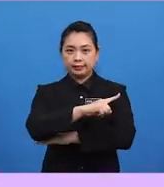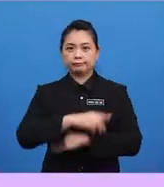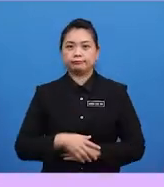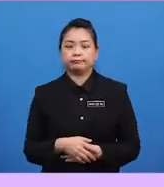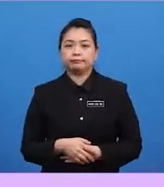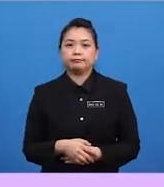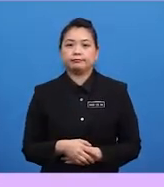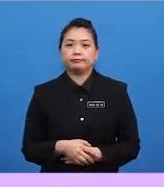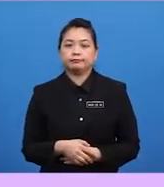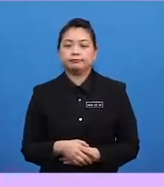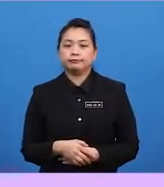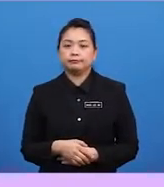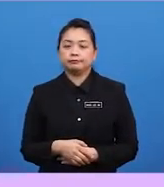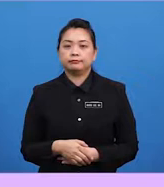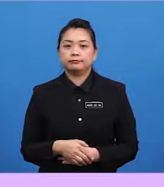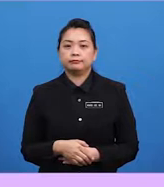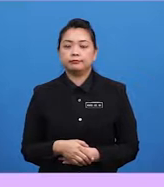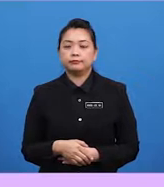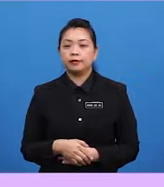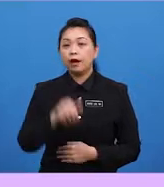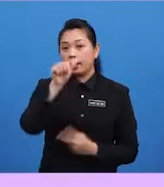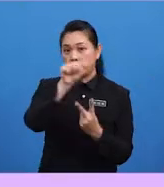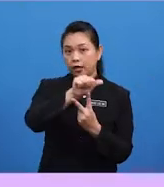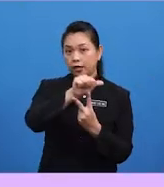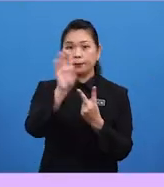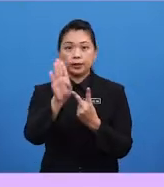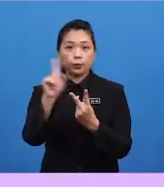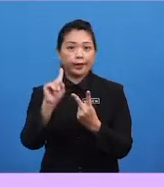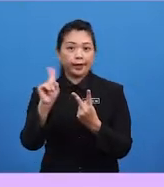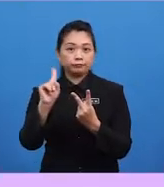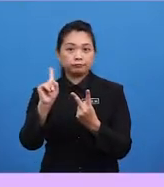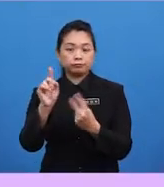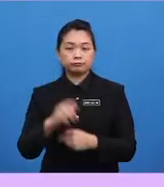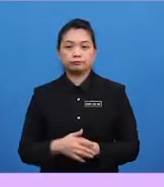What do you think the answer is? Is it option A or option B?